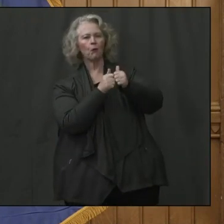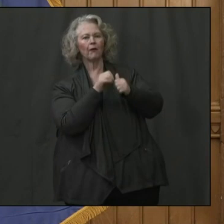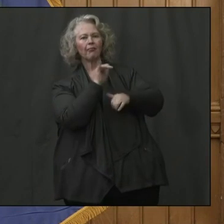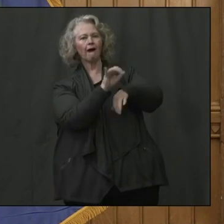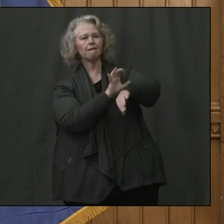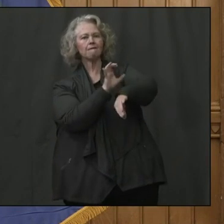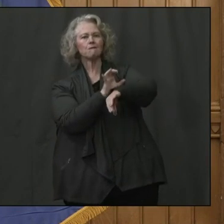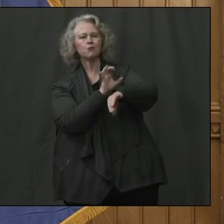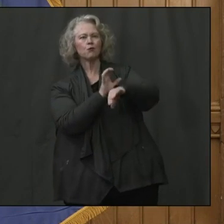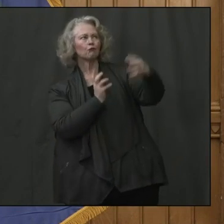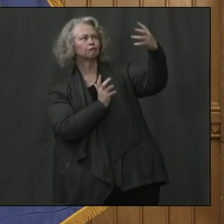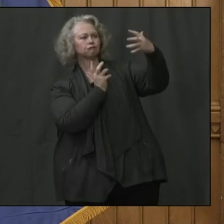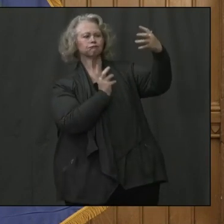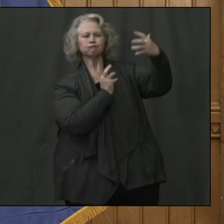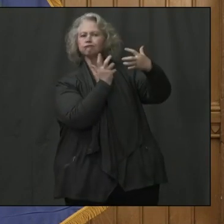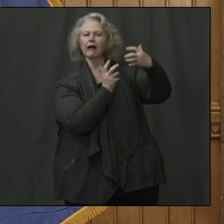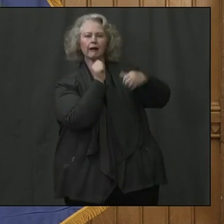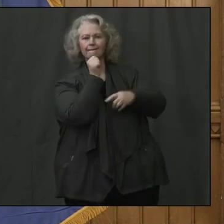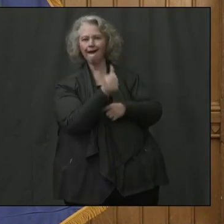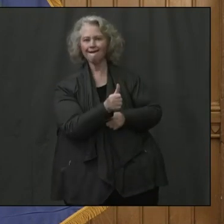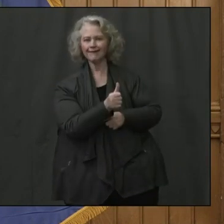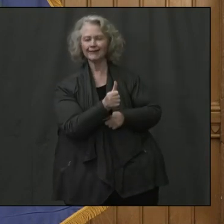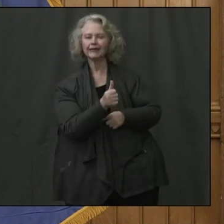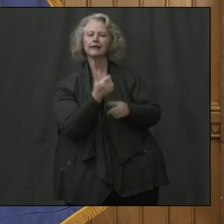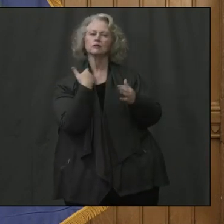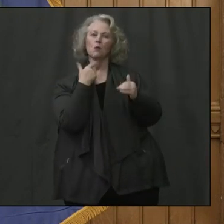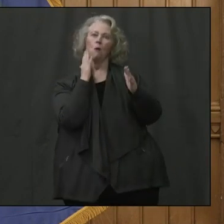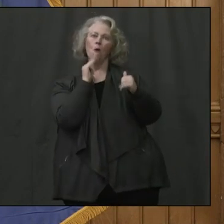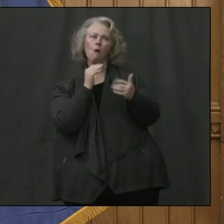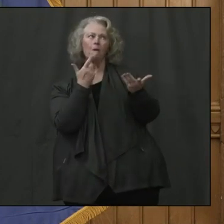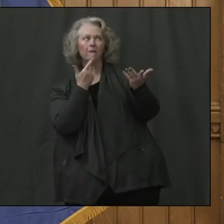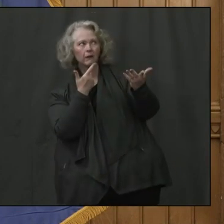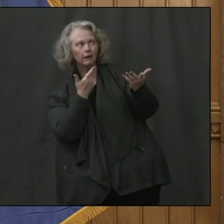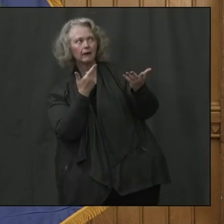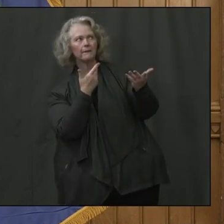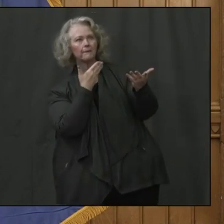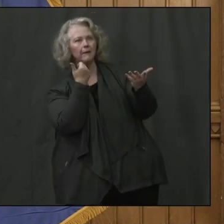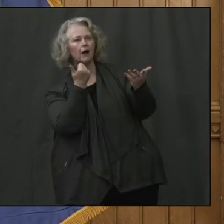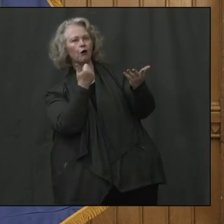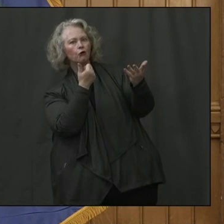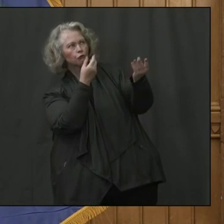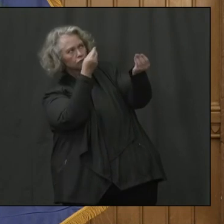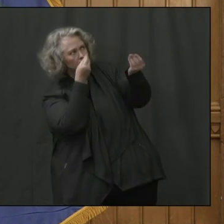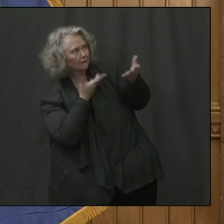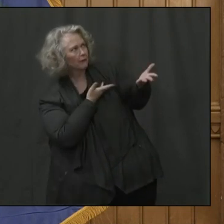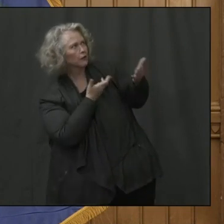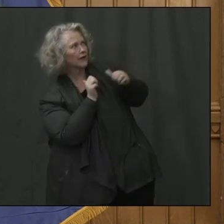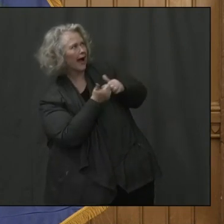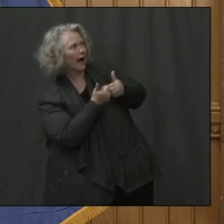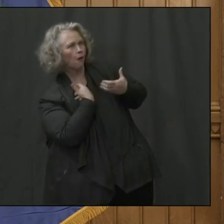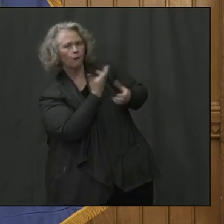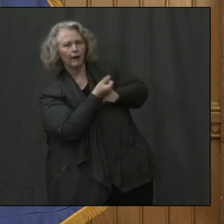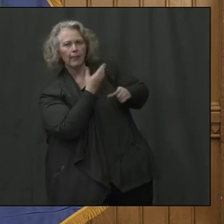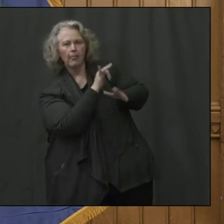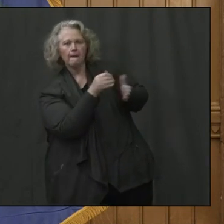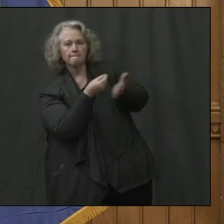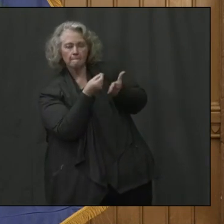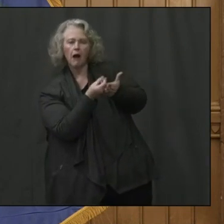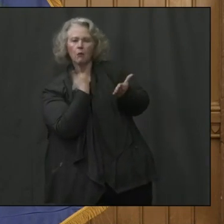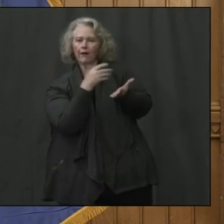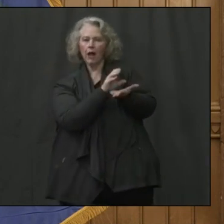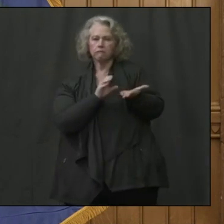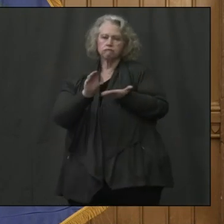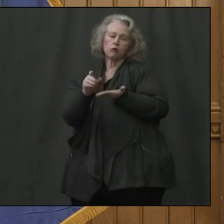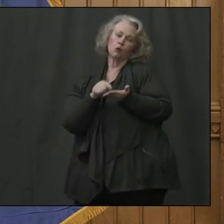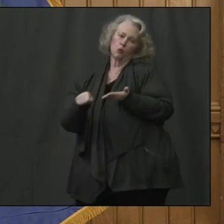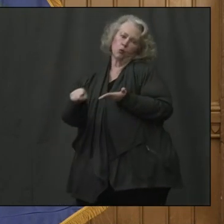than I have so far next week. Let me tell you just about the $2.2